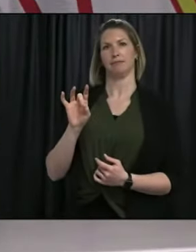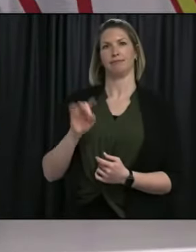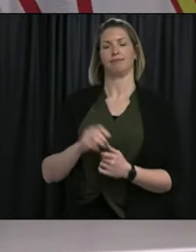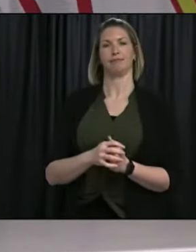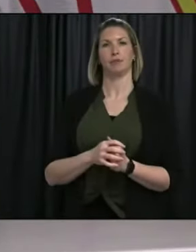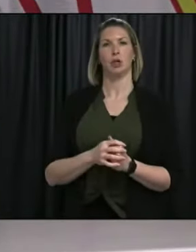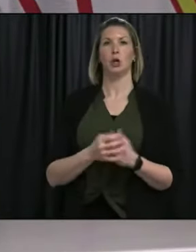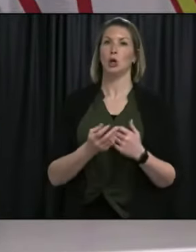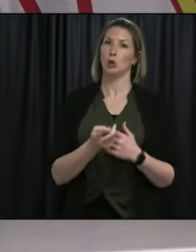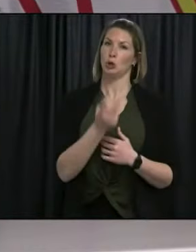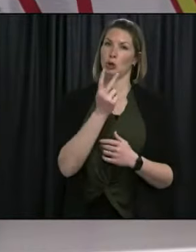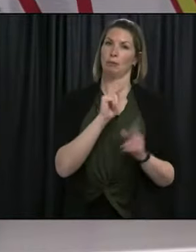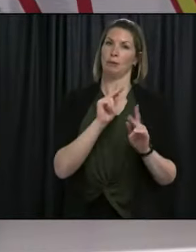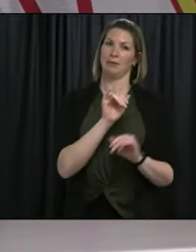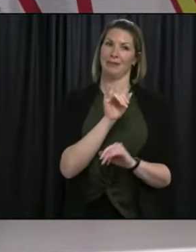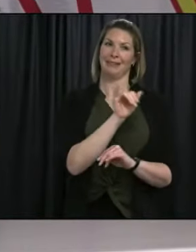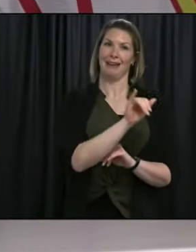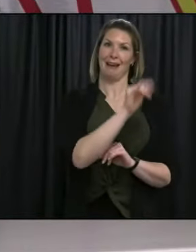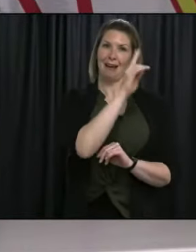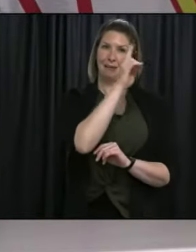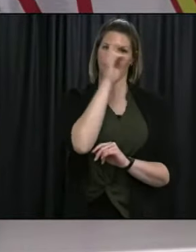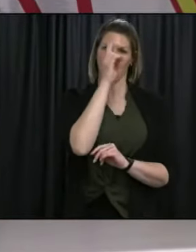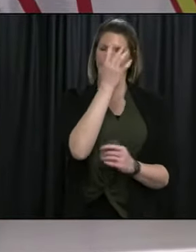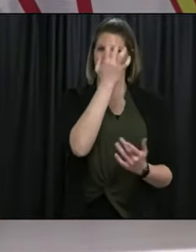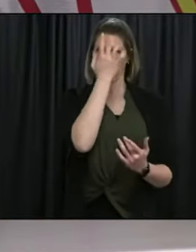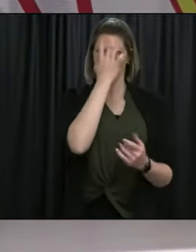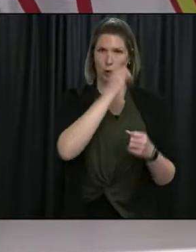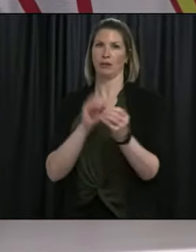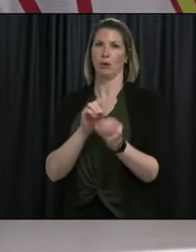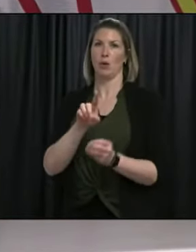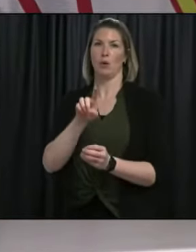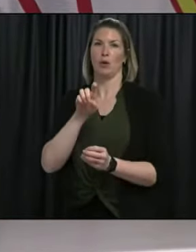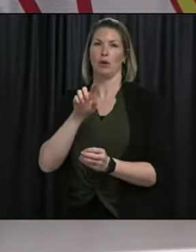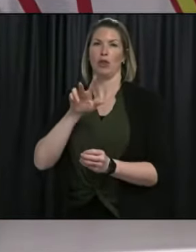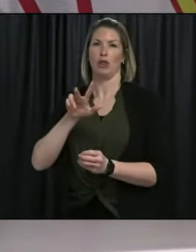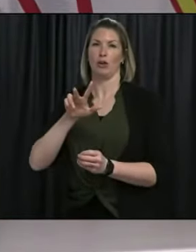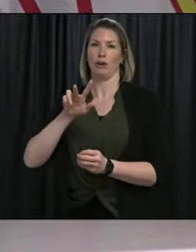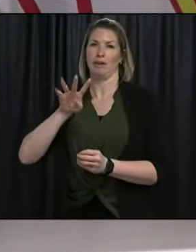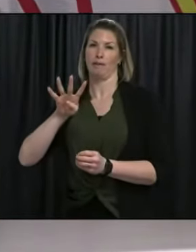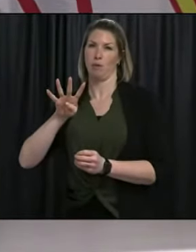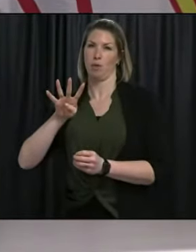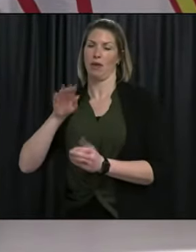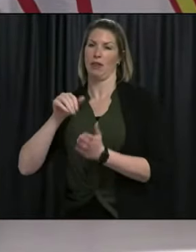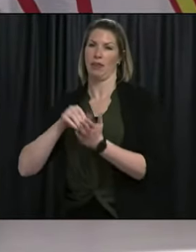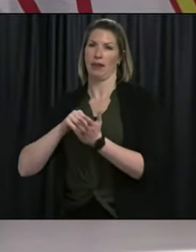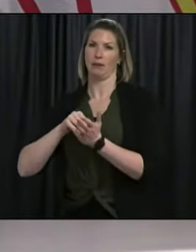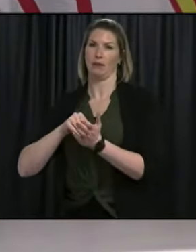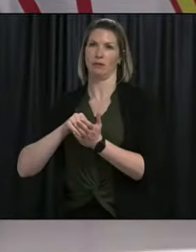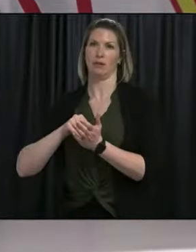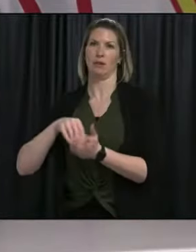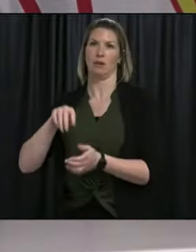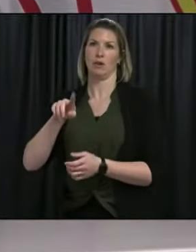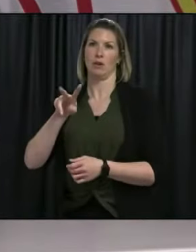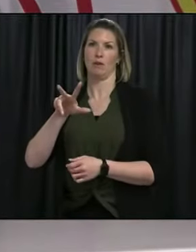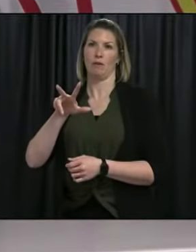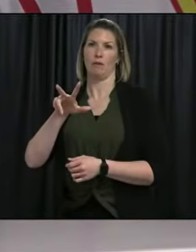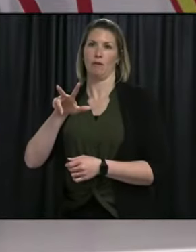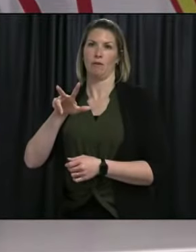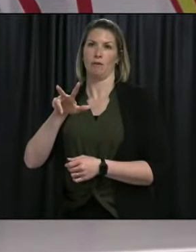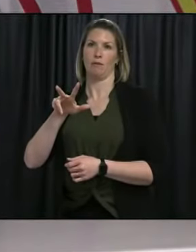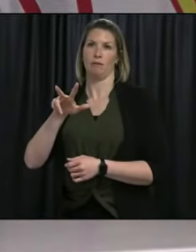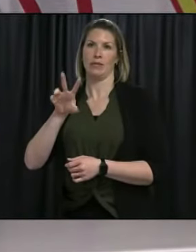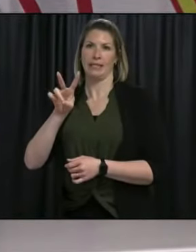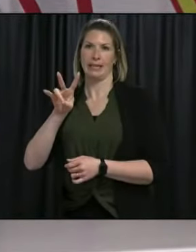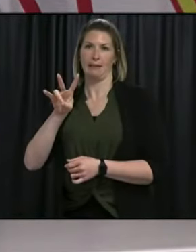are in hospital due to COVID-19, and a total of 130, 137 people have been tested to date. Our